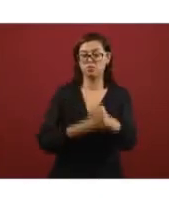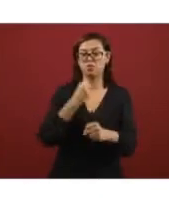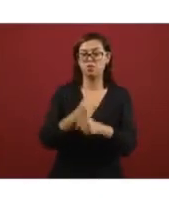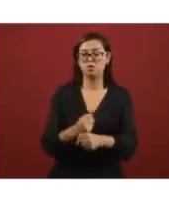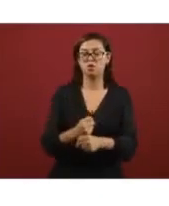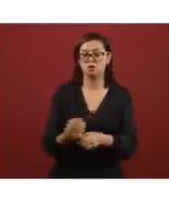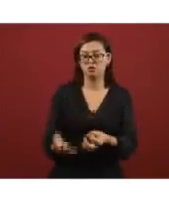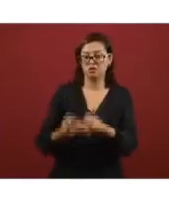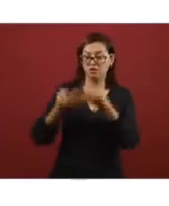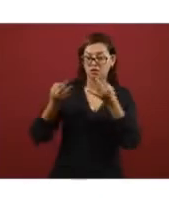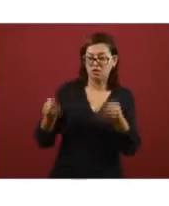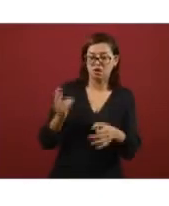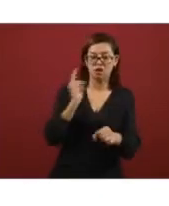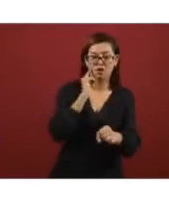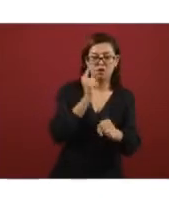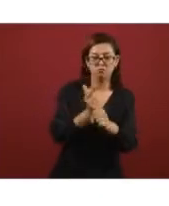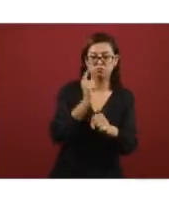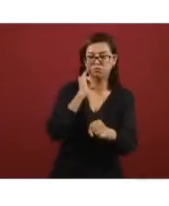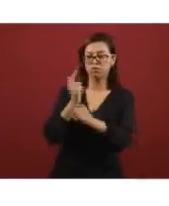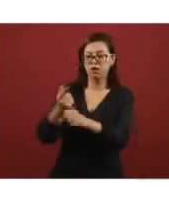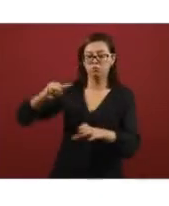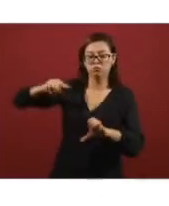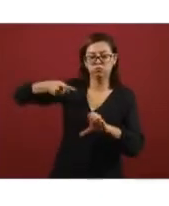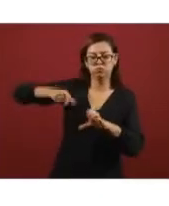help us to increase the production